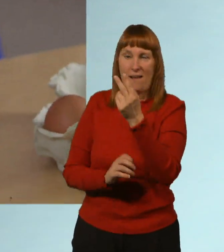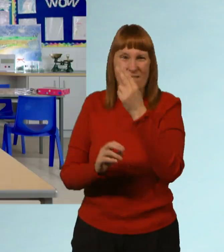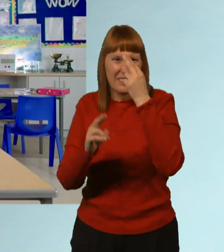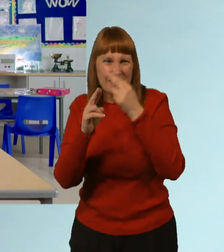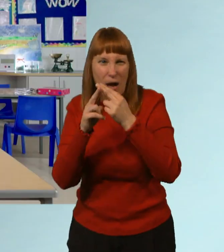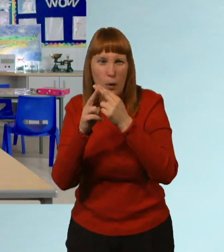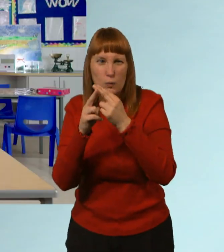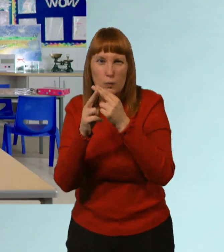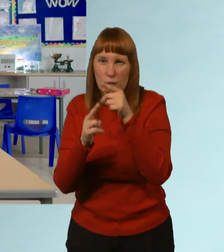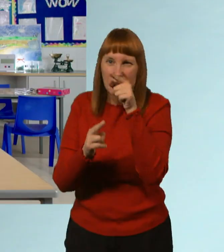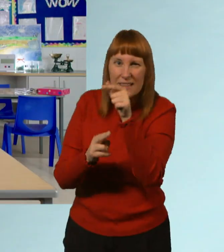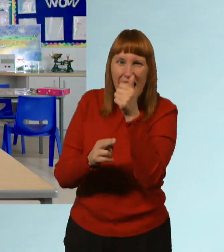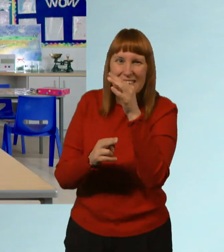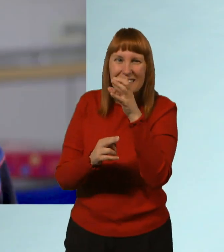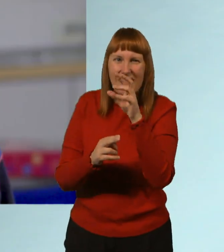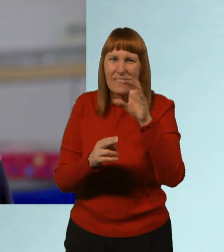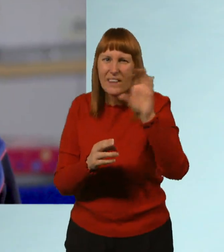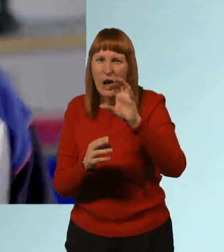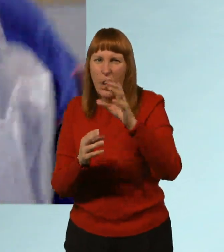vinegar does to a hard eggshell.